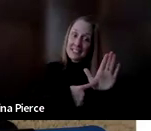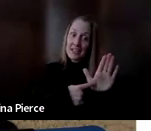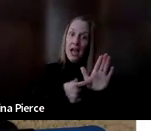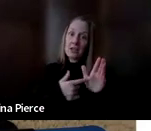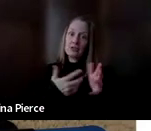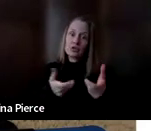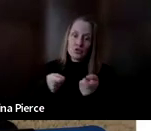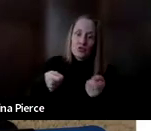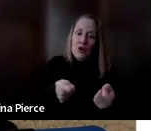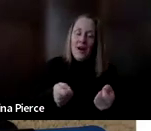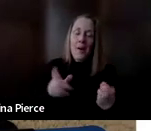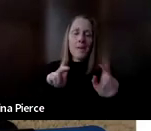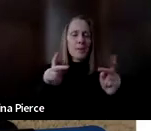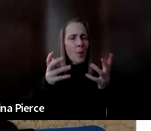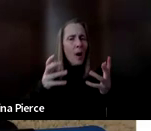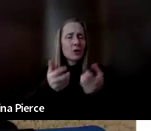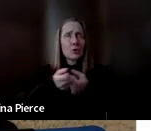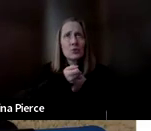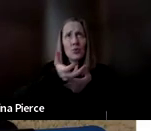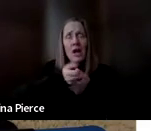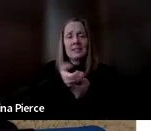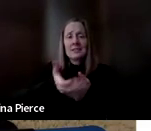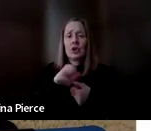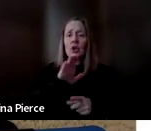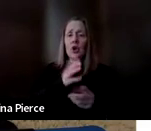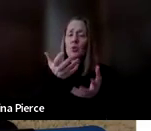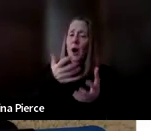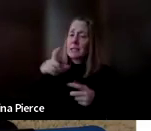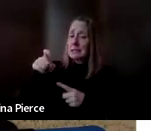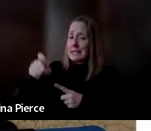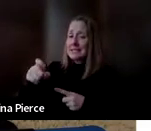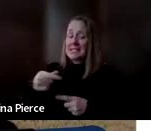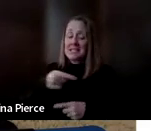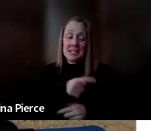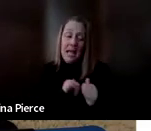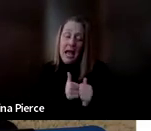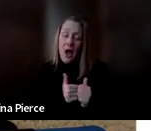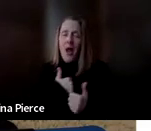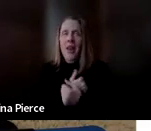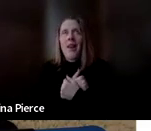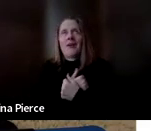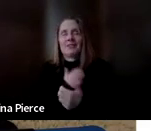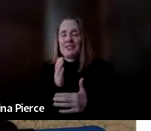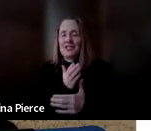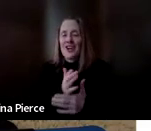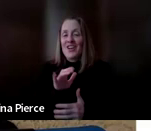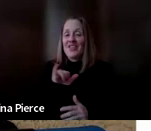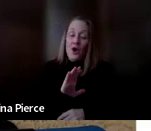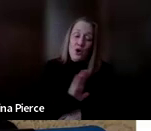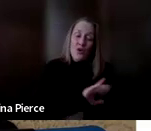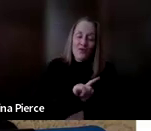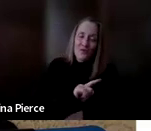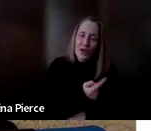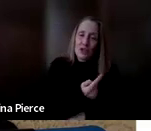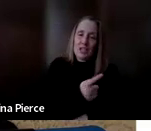have to communicate those wants and needs, and this is how she wanted to do it. So I love sharing that this was her first AAC that she